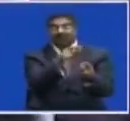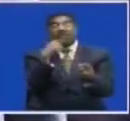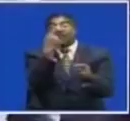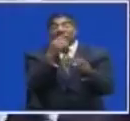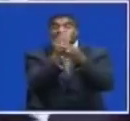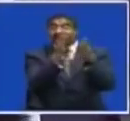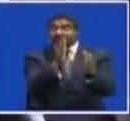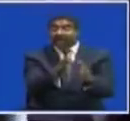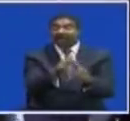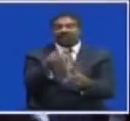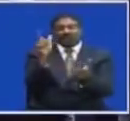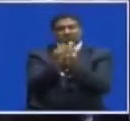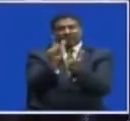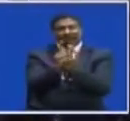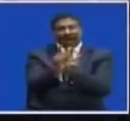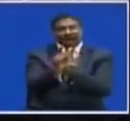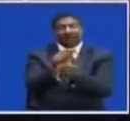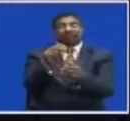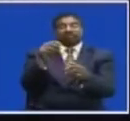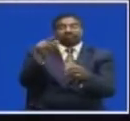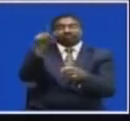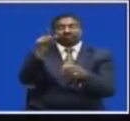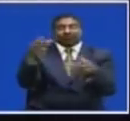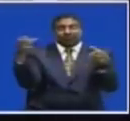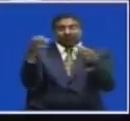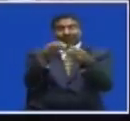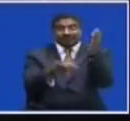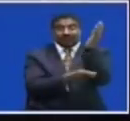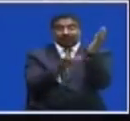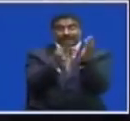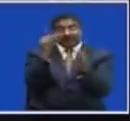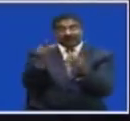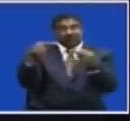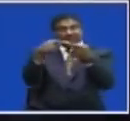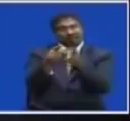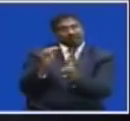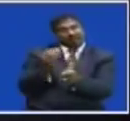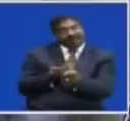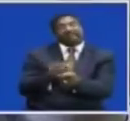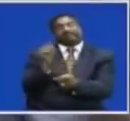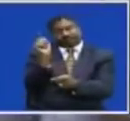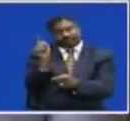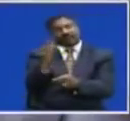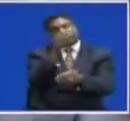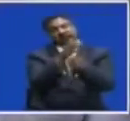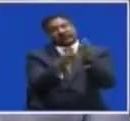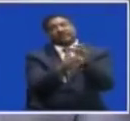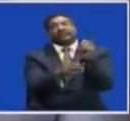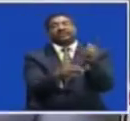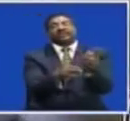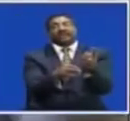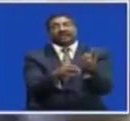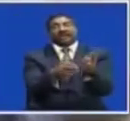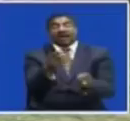Lusaka's Kanyama Constituency Community Development Trust A group of women in the area Kanyama Member of Parliament